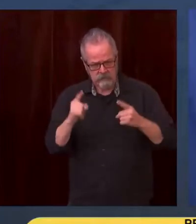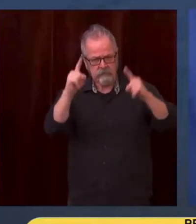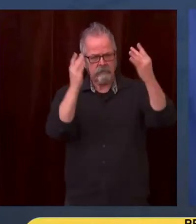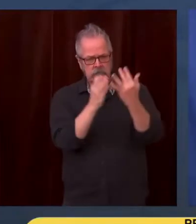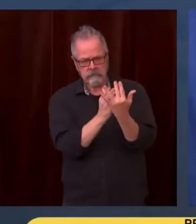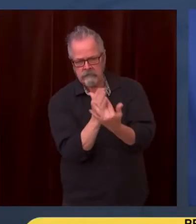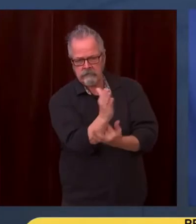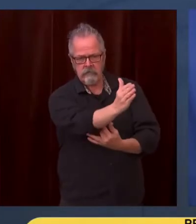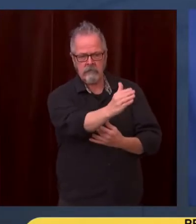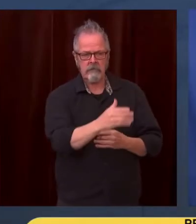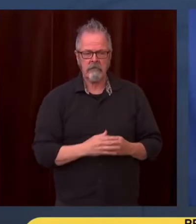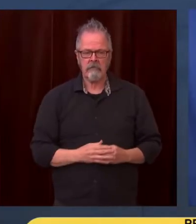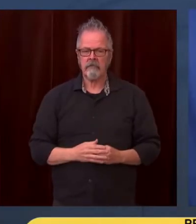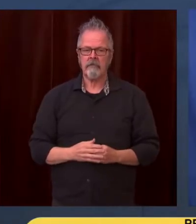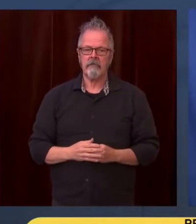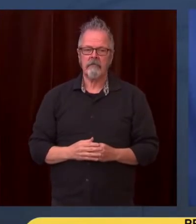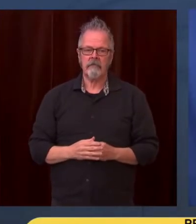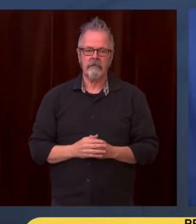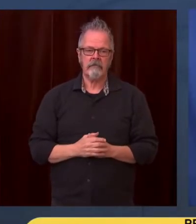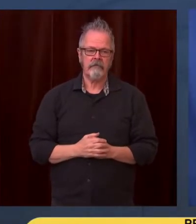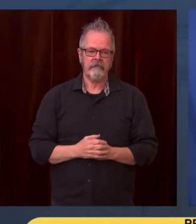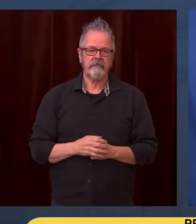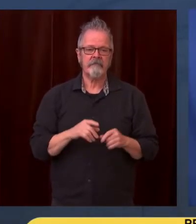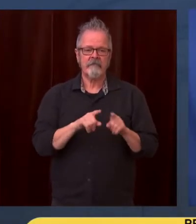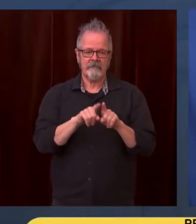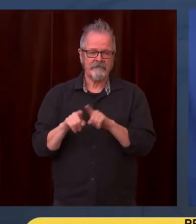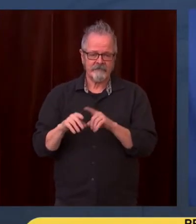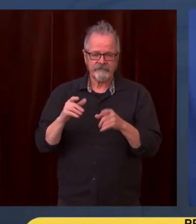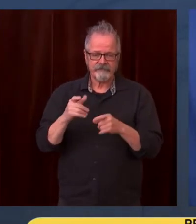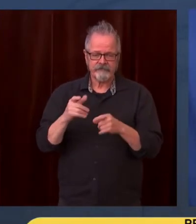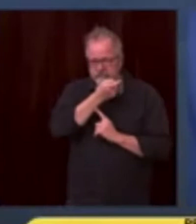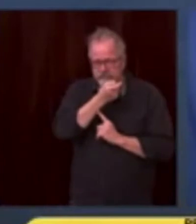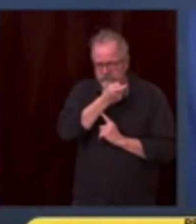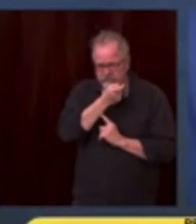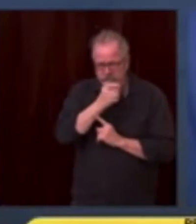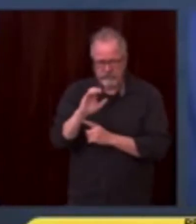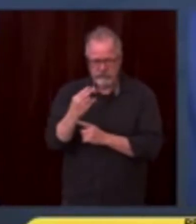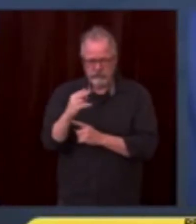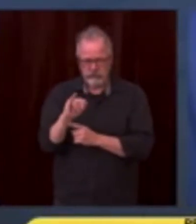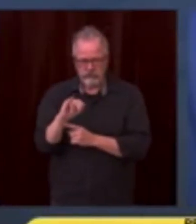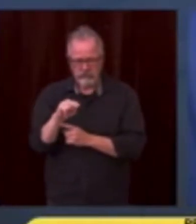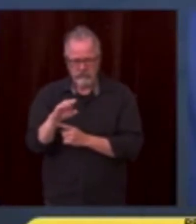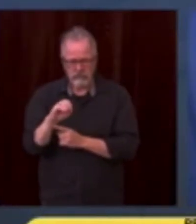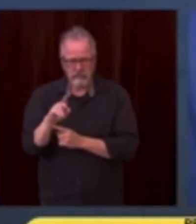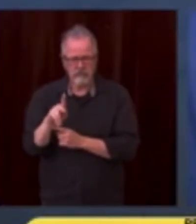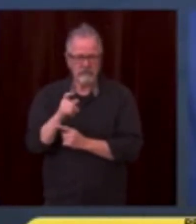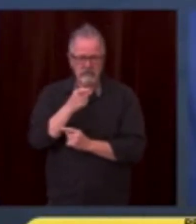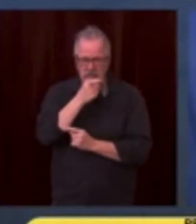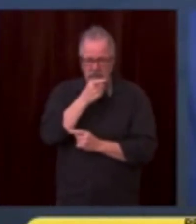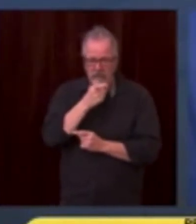were damaged because of the floods in the Nooksack River, and we know how Chinook are critical to our orca.